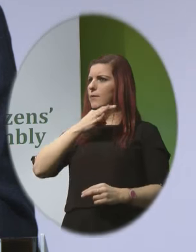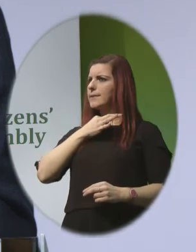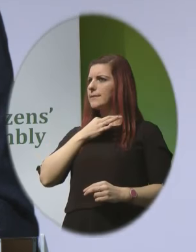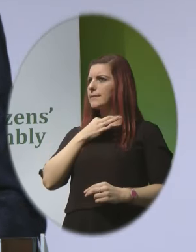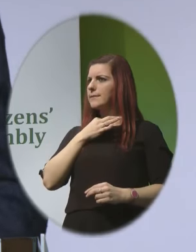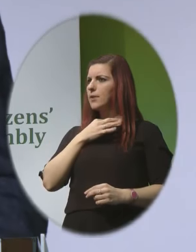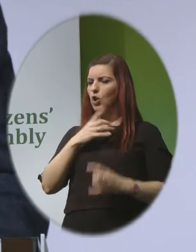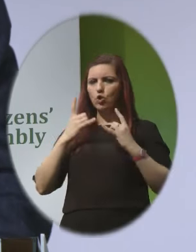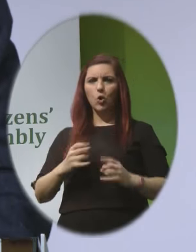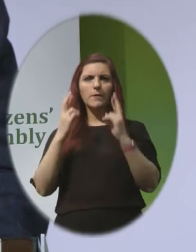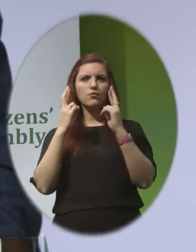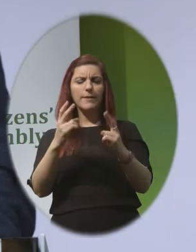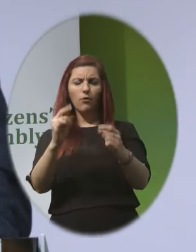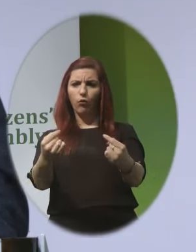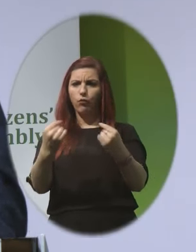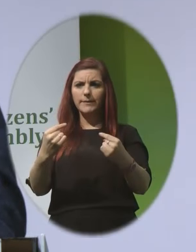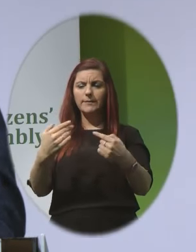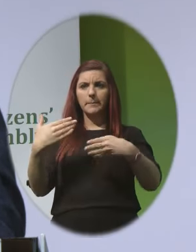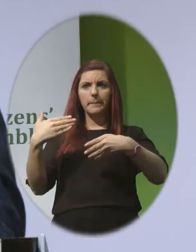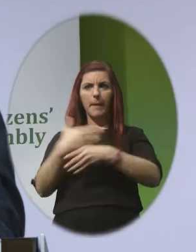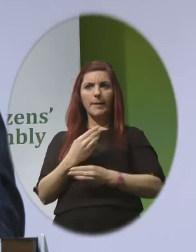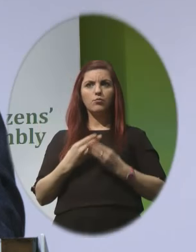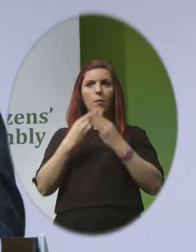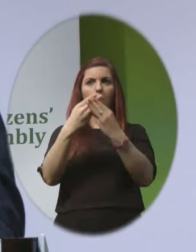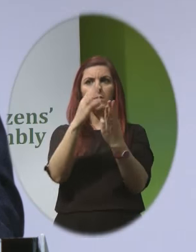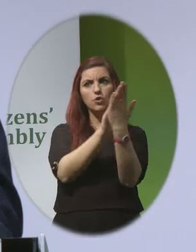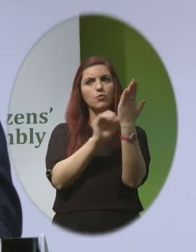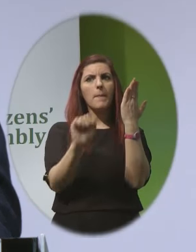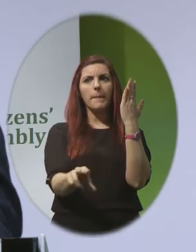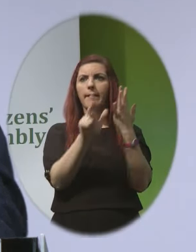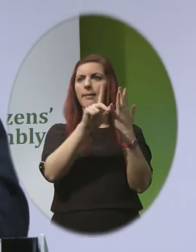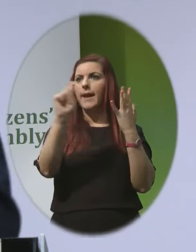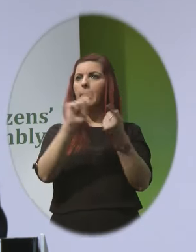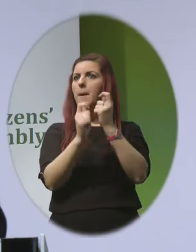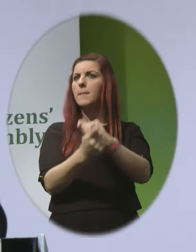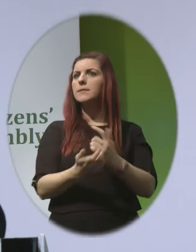Human rights that are seriously threatened by proposals to repeal the Eighth Amendment